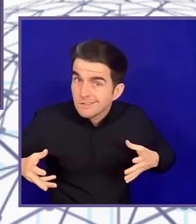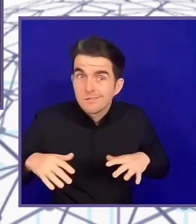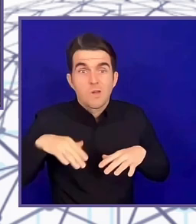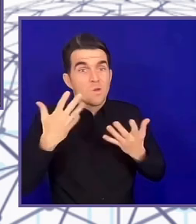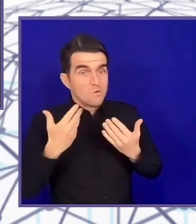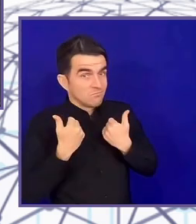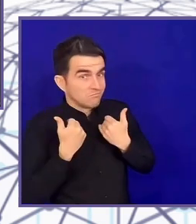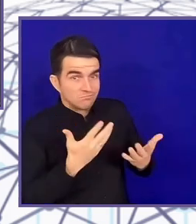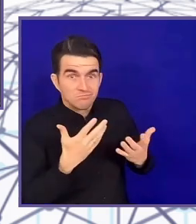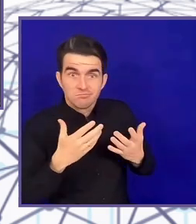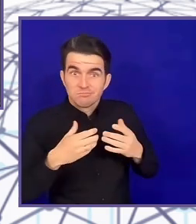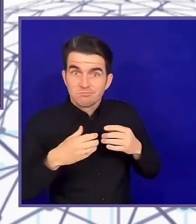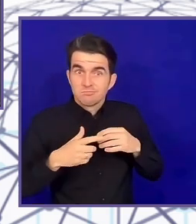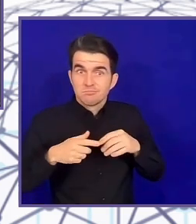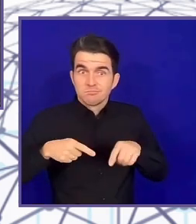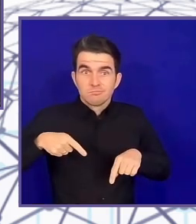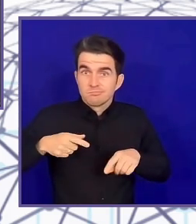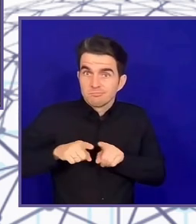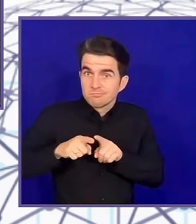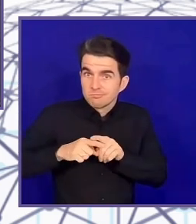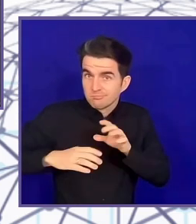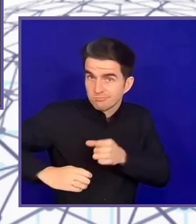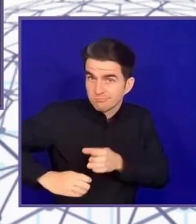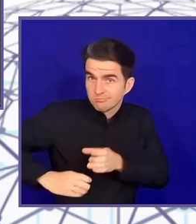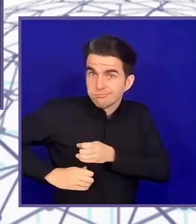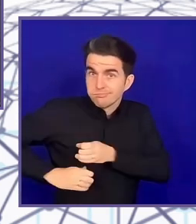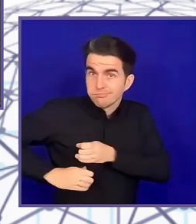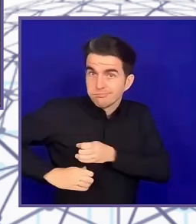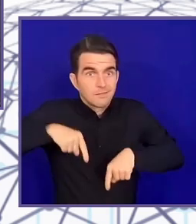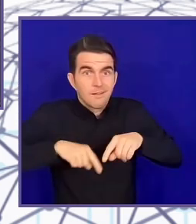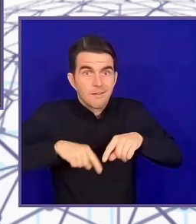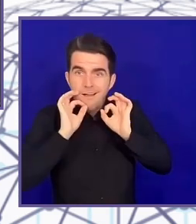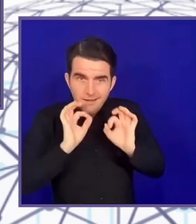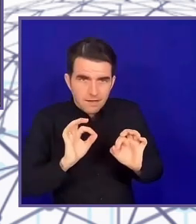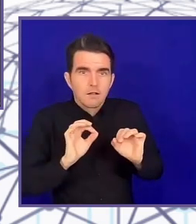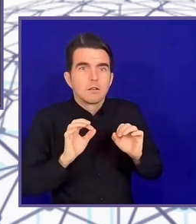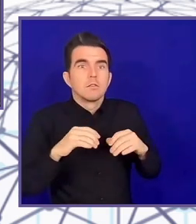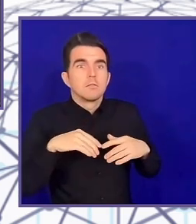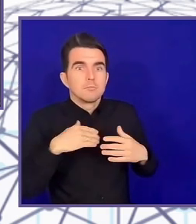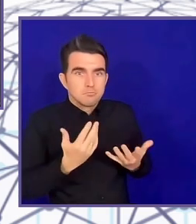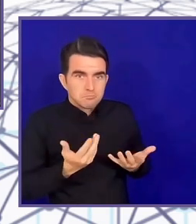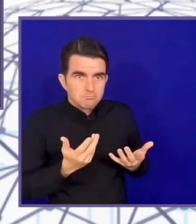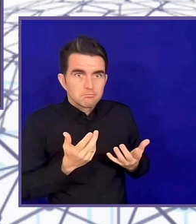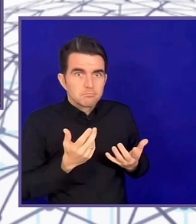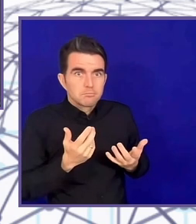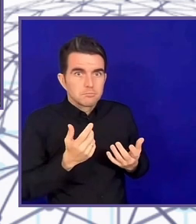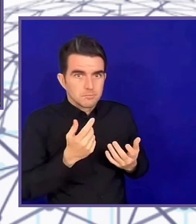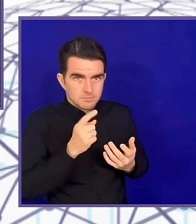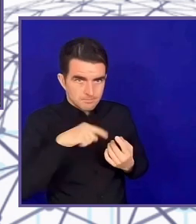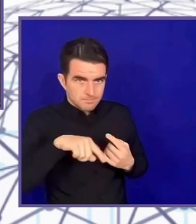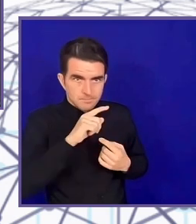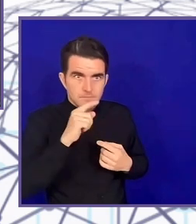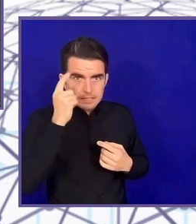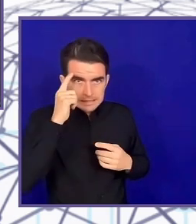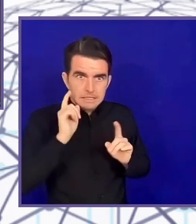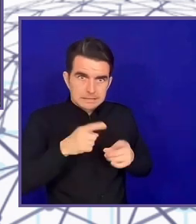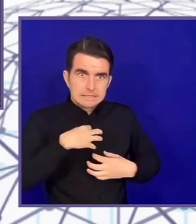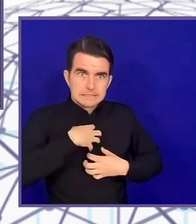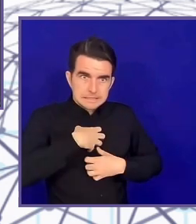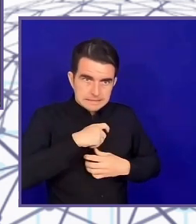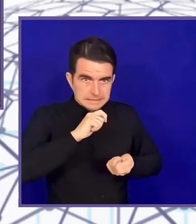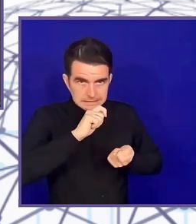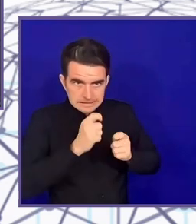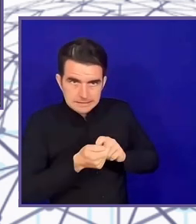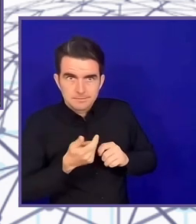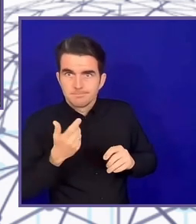that I did not have it. Thus people have built muscle, more upper body strength because you did not have access to the AT.